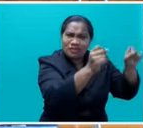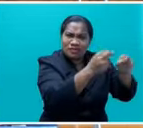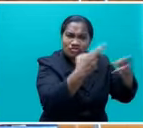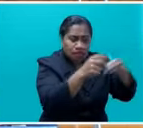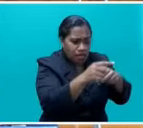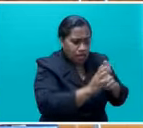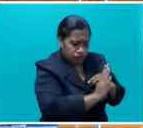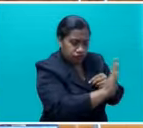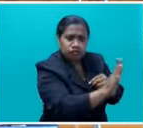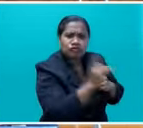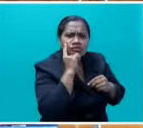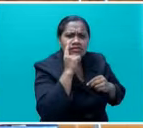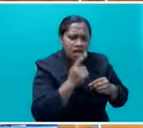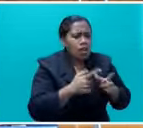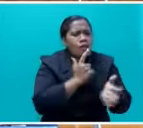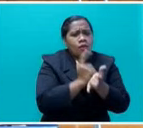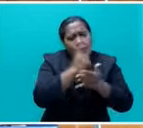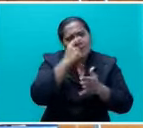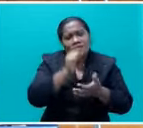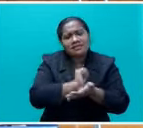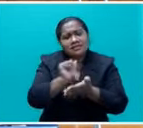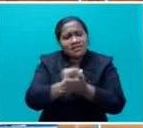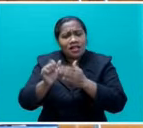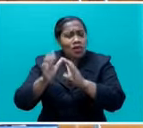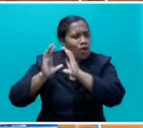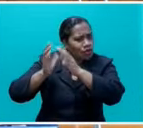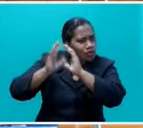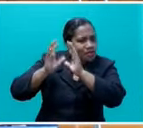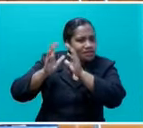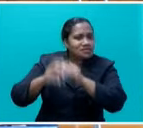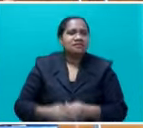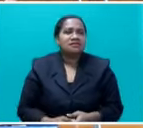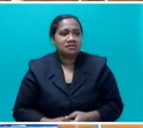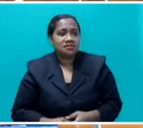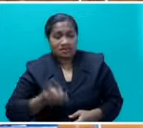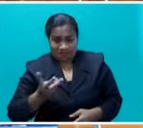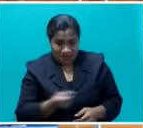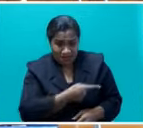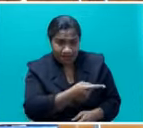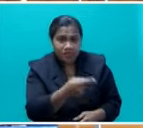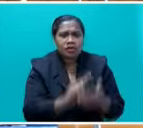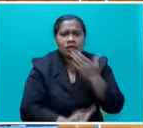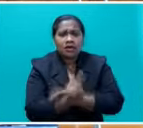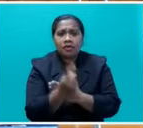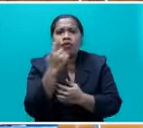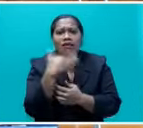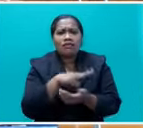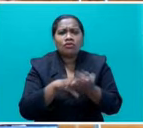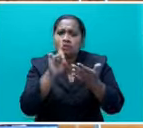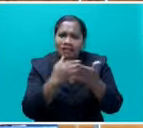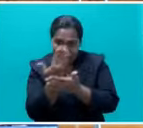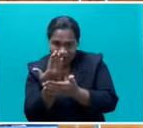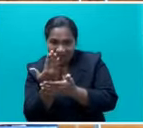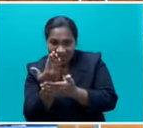selling coconuts. Now, some of these people used to make, on a daily basis, about $100. Some of them, you